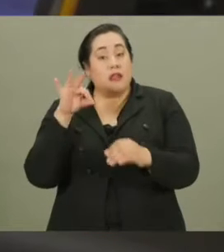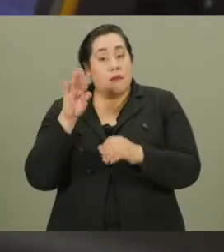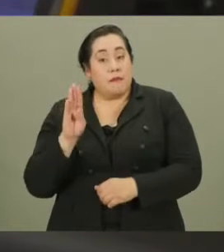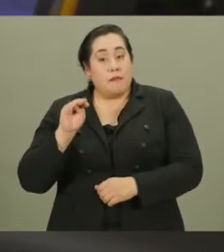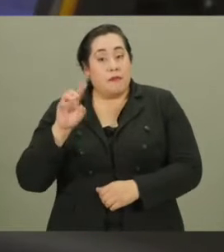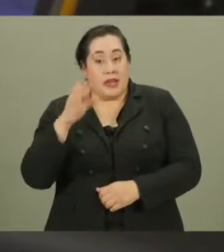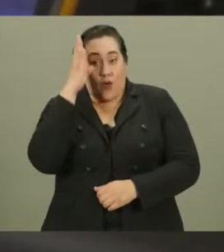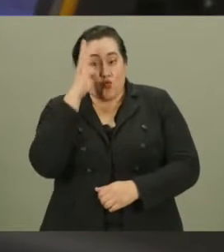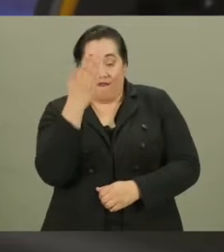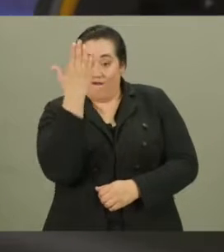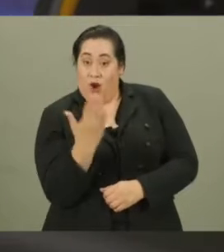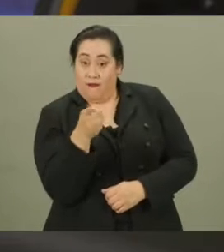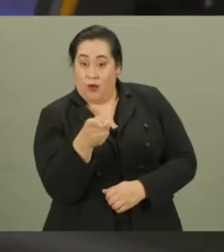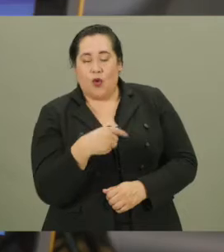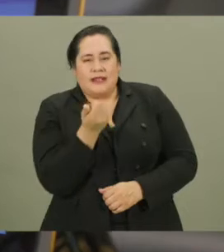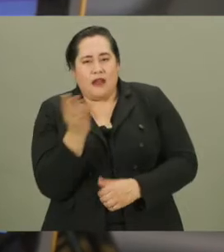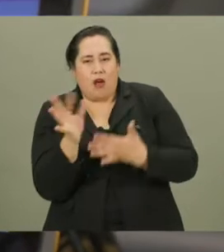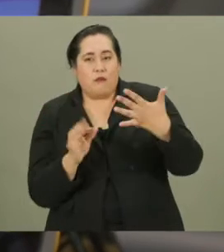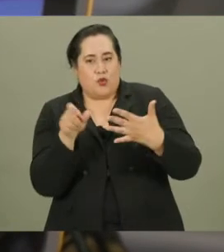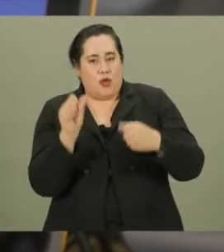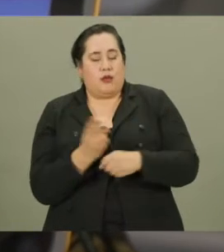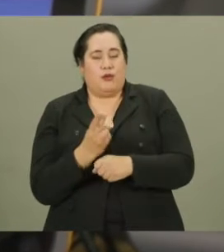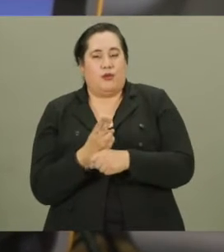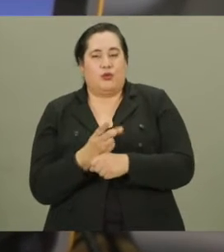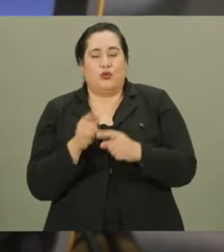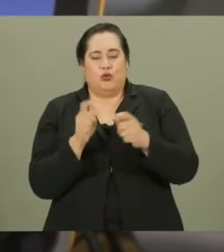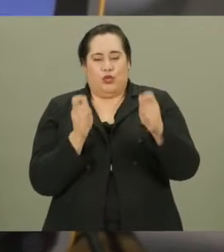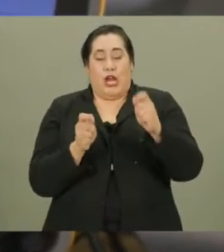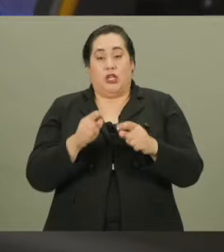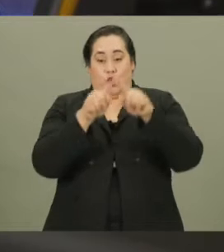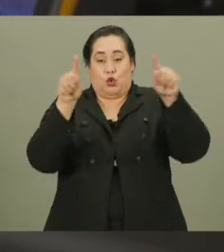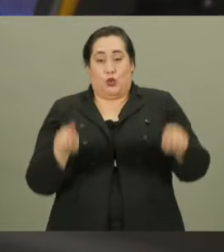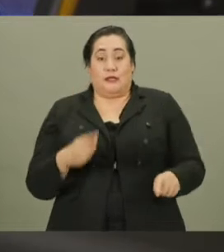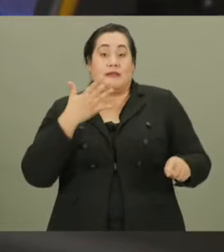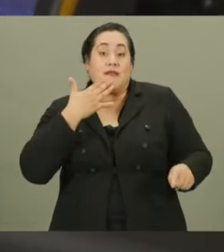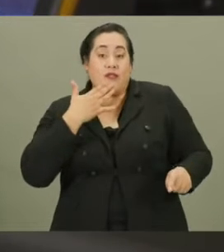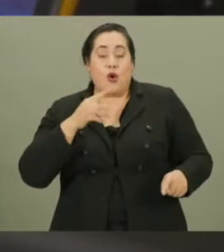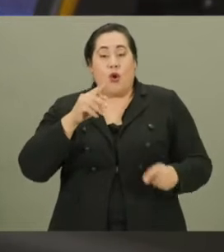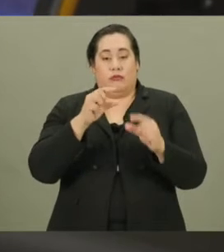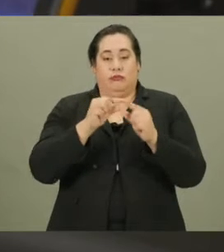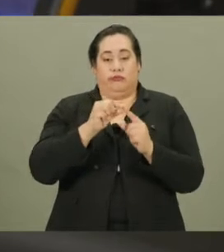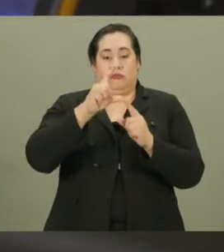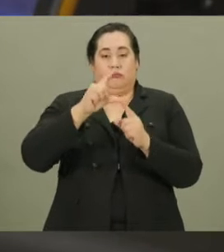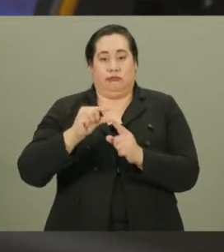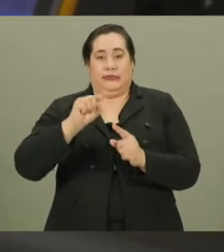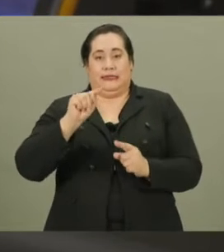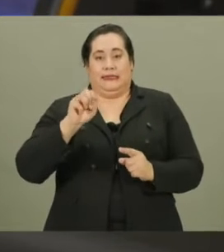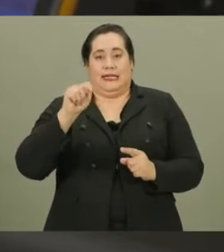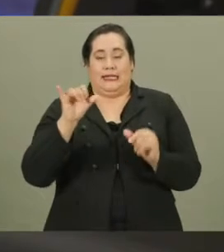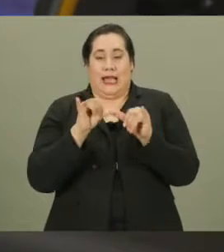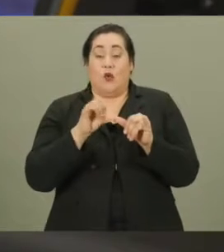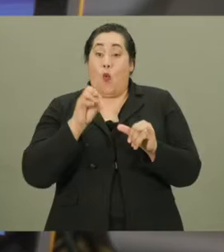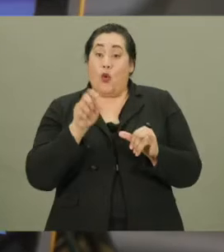The ballot marking device is directly in front of you. There are several options that you can use to change the screen contrast and the text size. Or you can